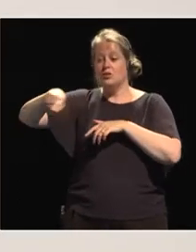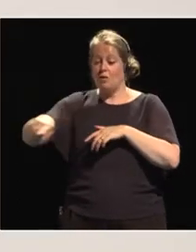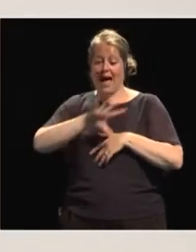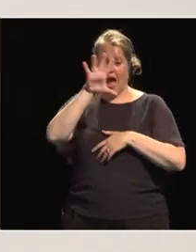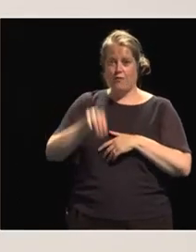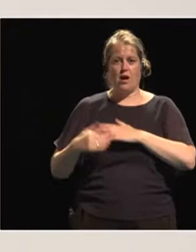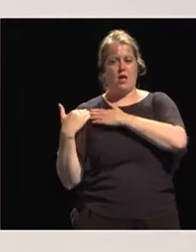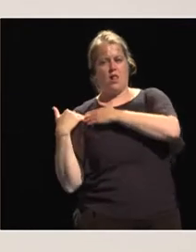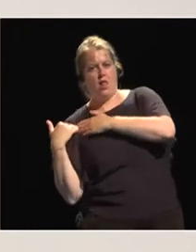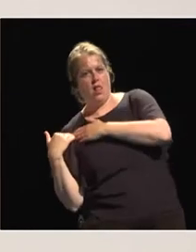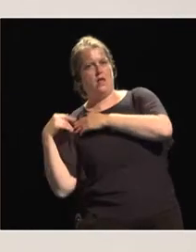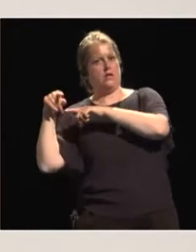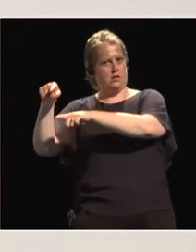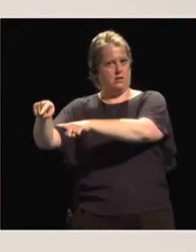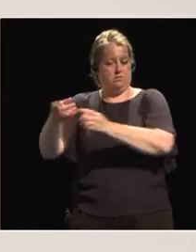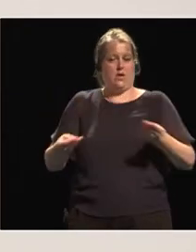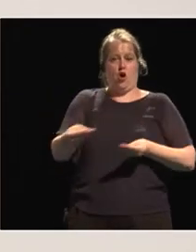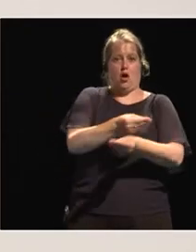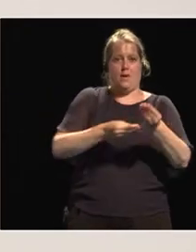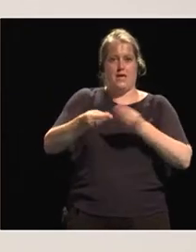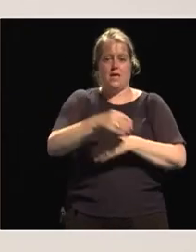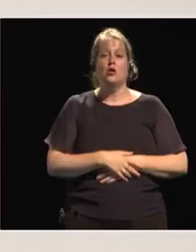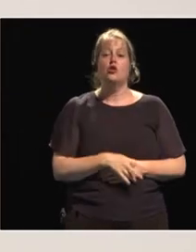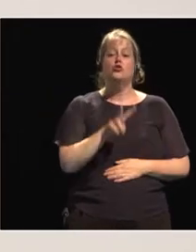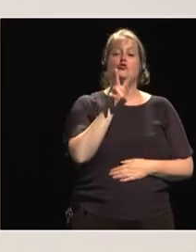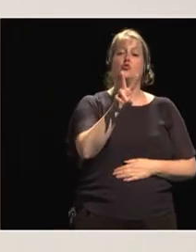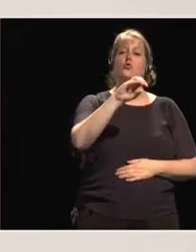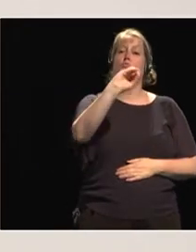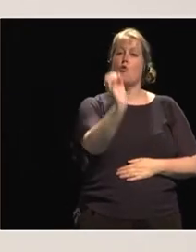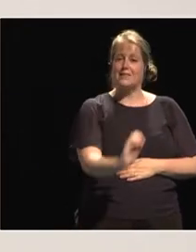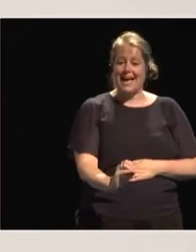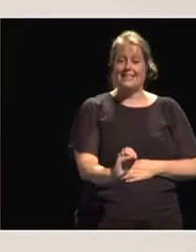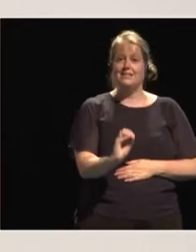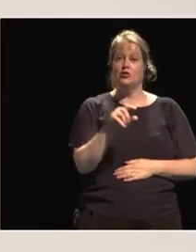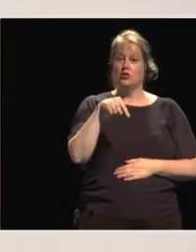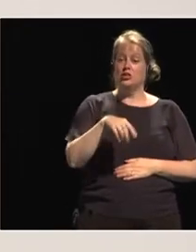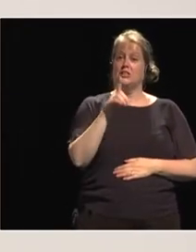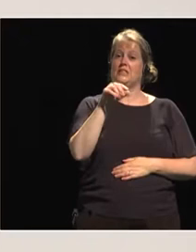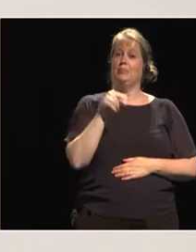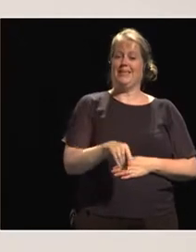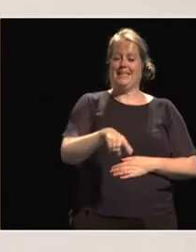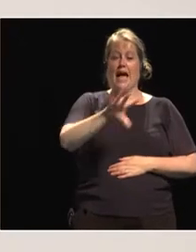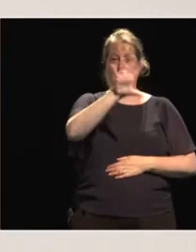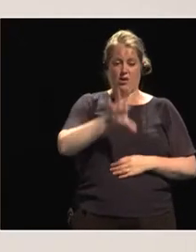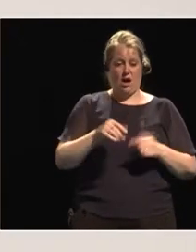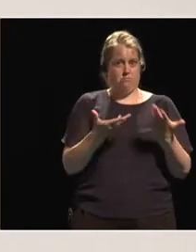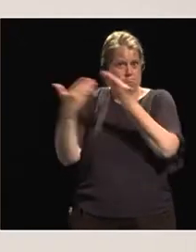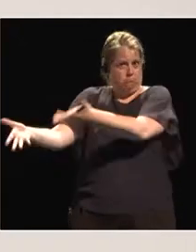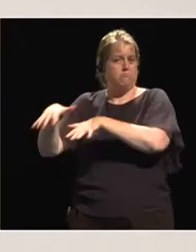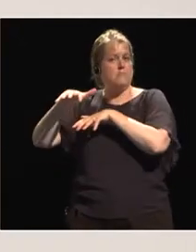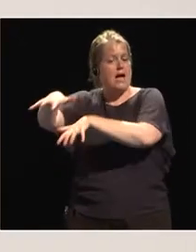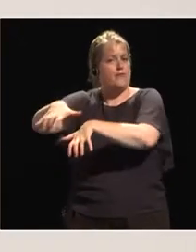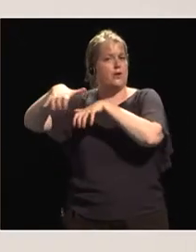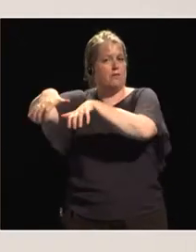And 32% GDP of Africa is agriculture. But it is so sad that